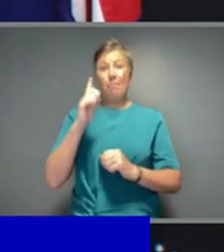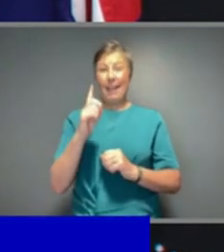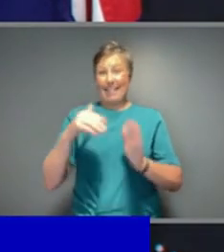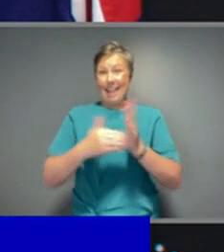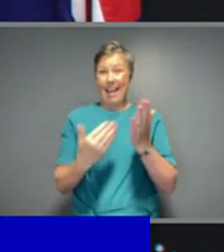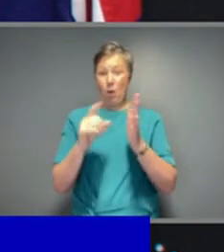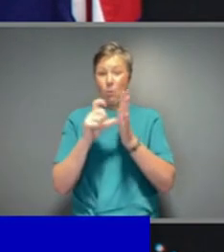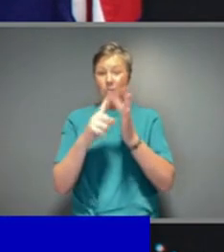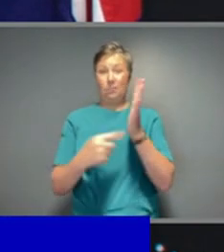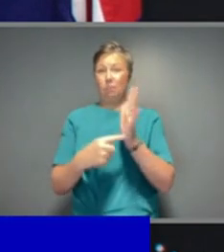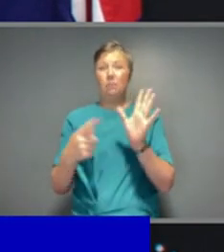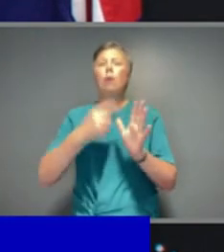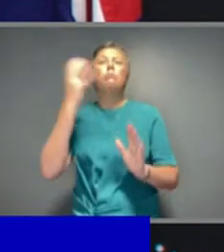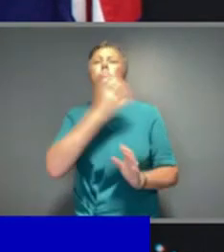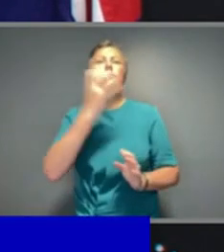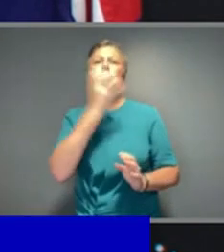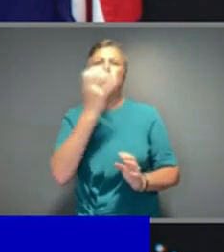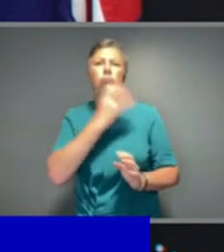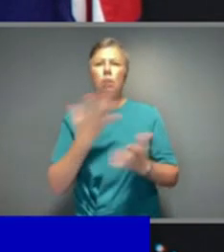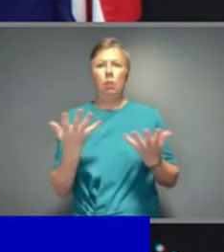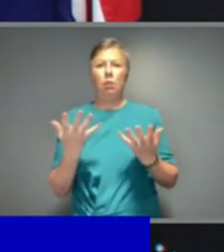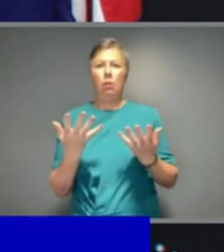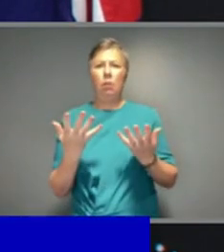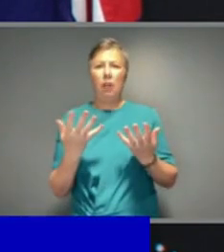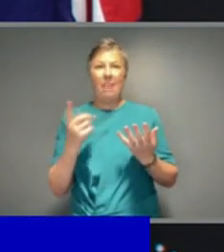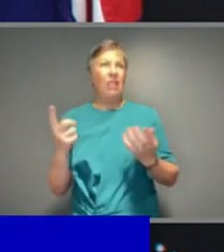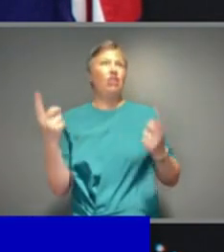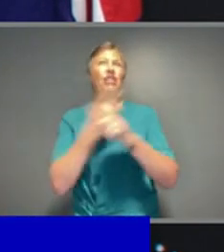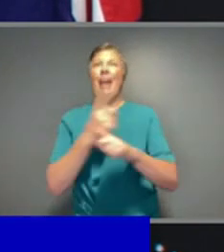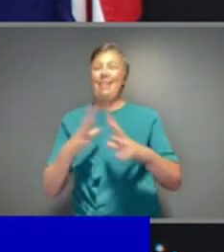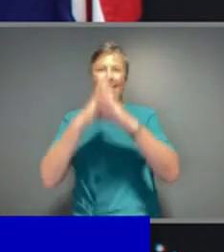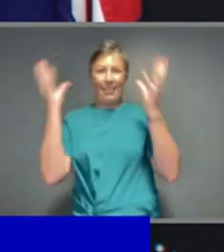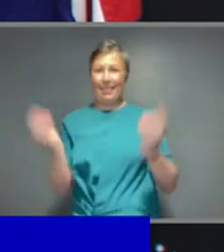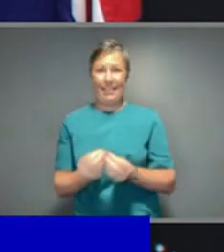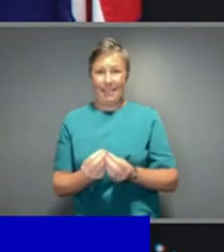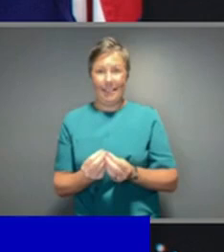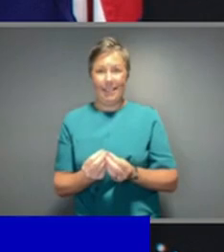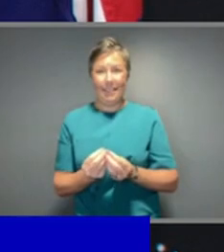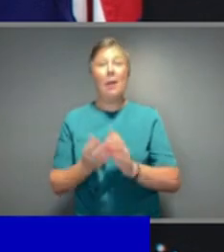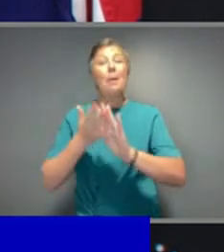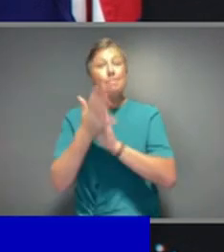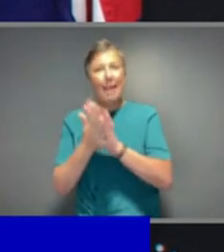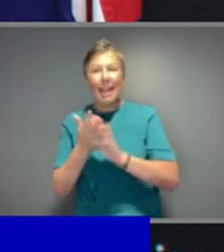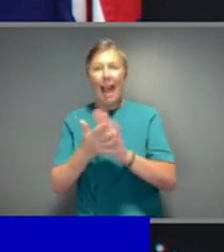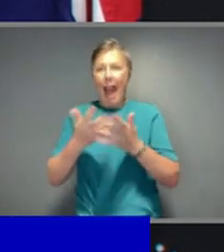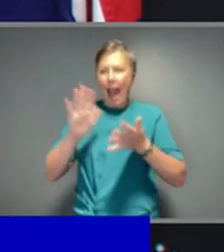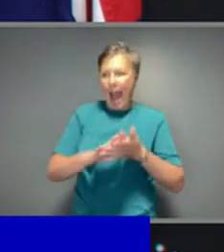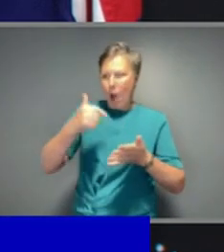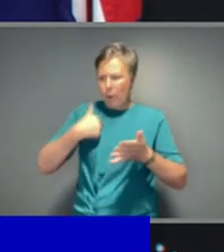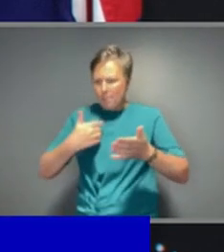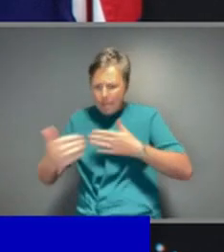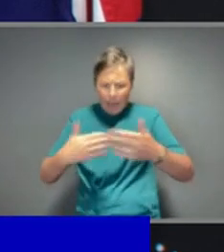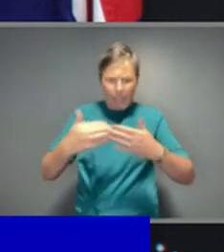strain. The Delta strain is the game changer, and our response has had to change with those changing